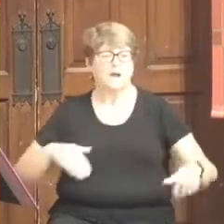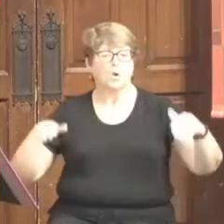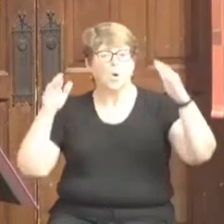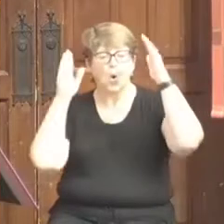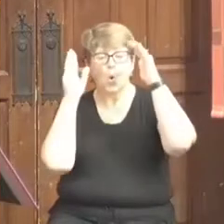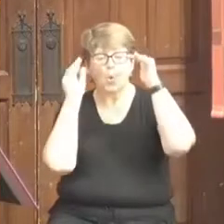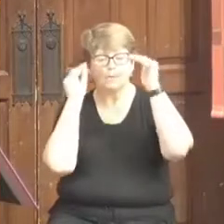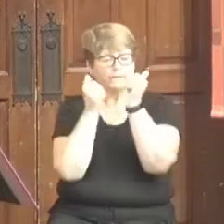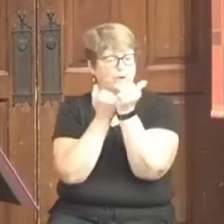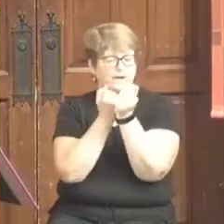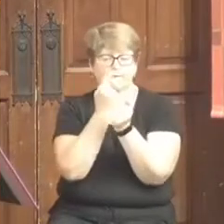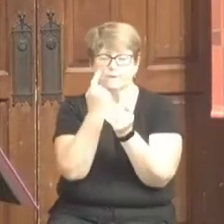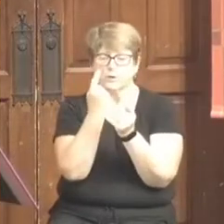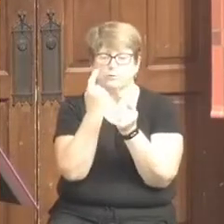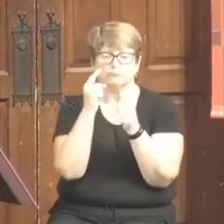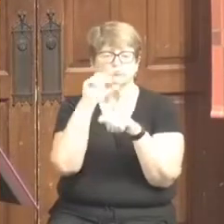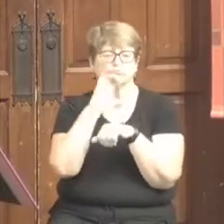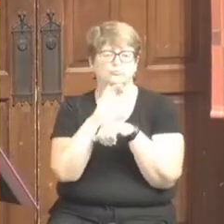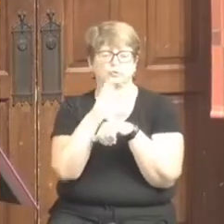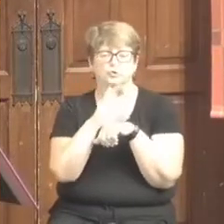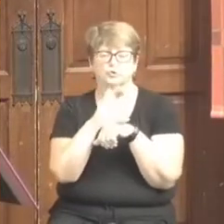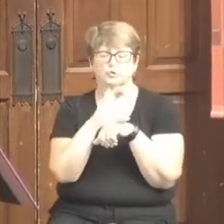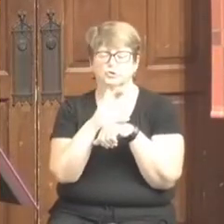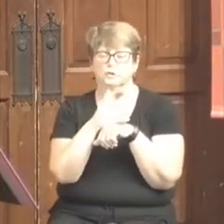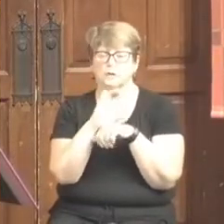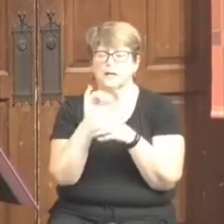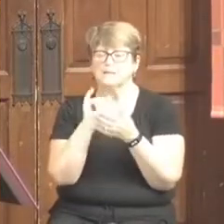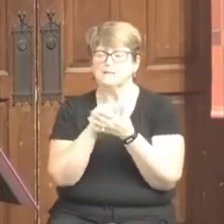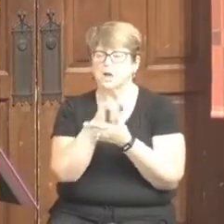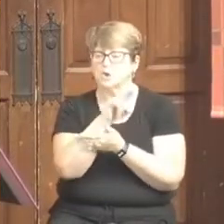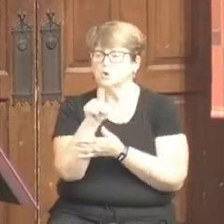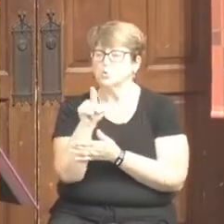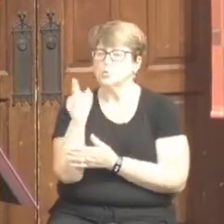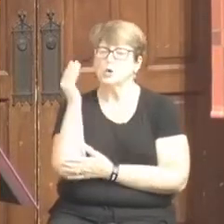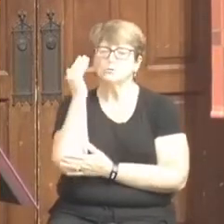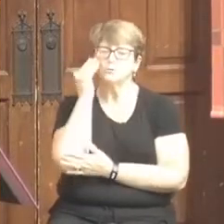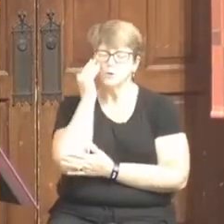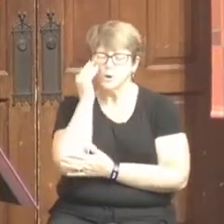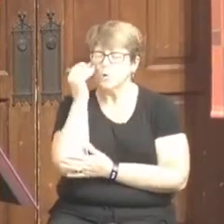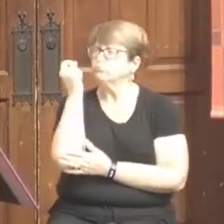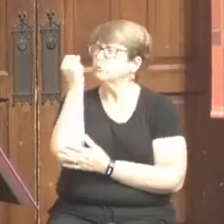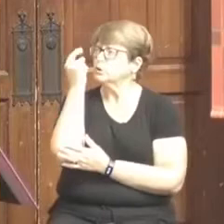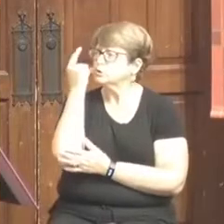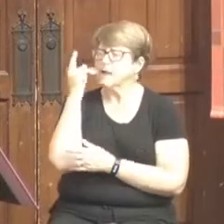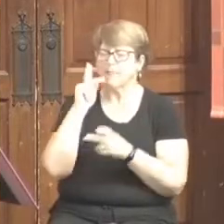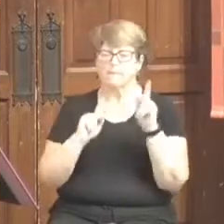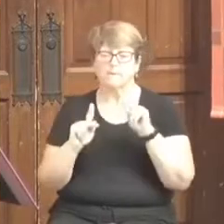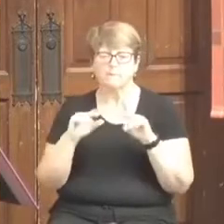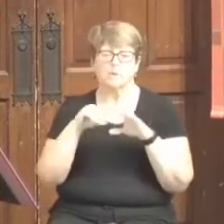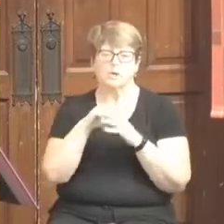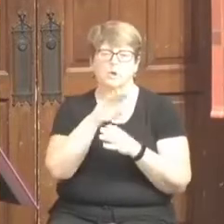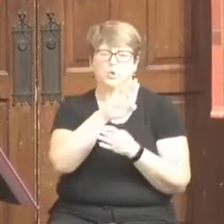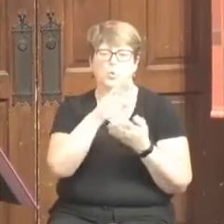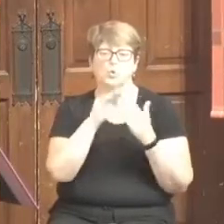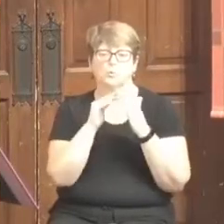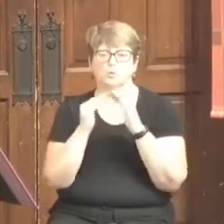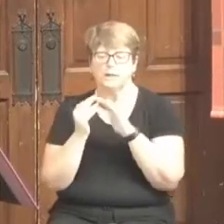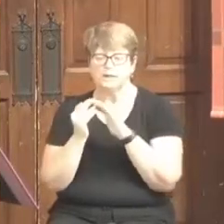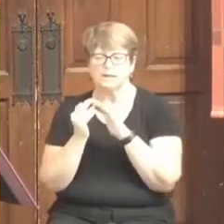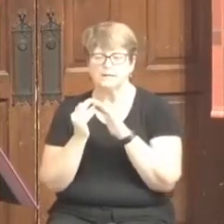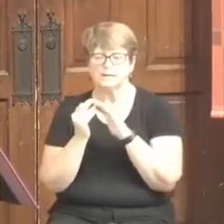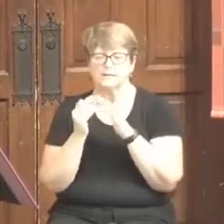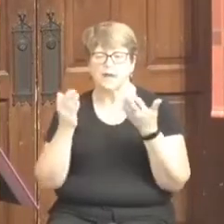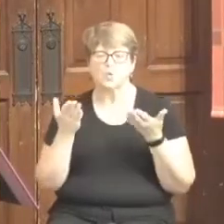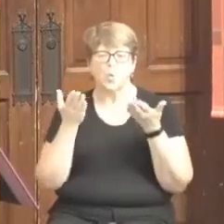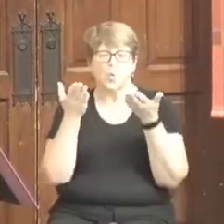the people United Methodist is in that you would get to know the people in your communities and offer